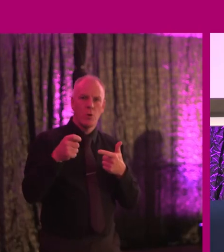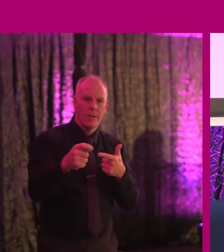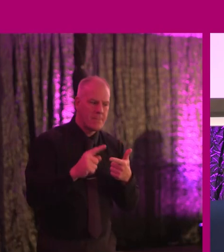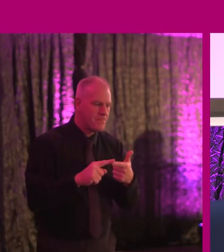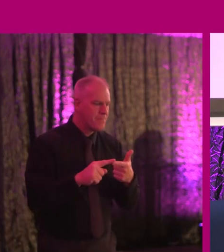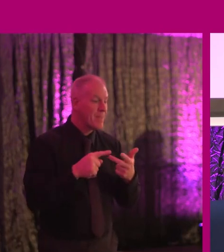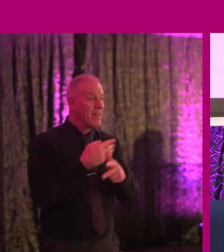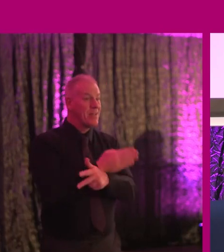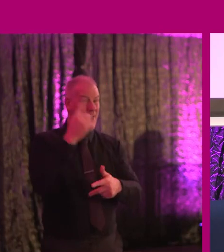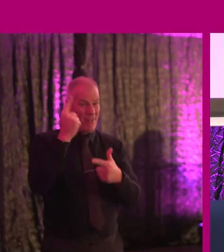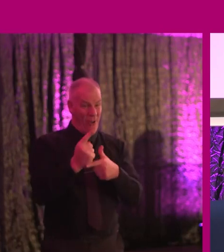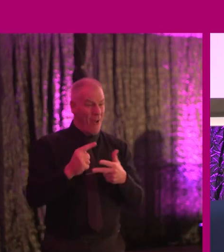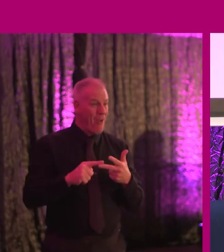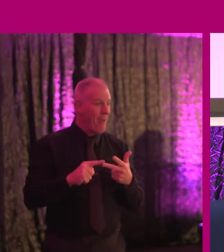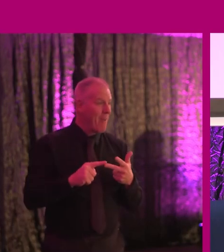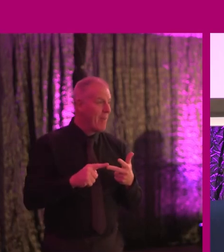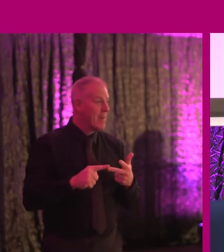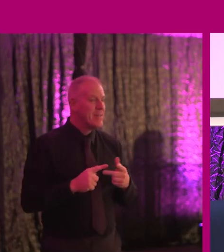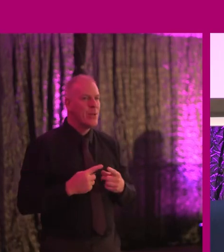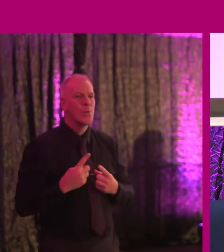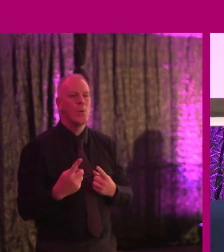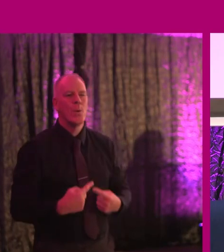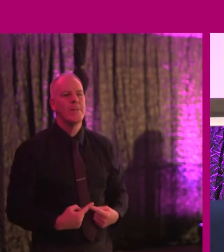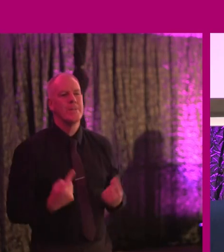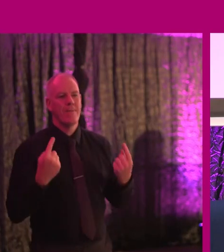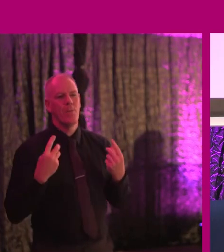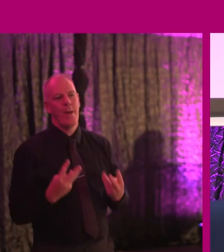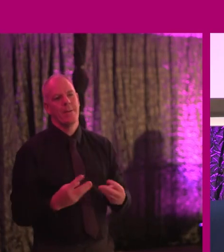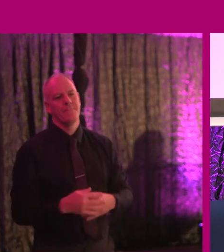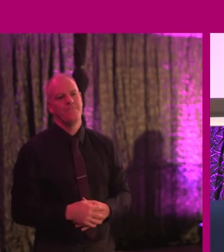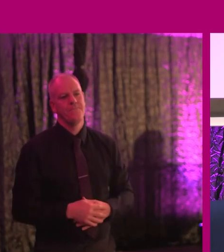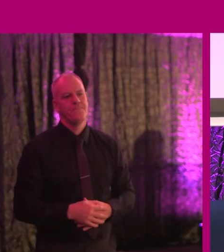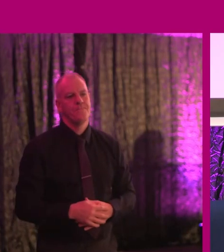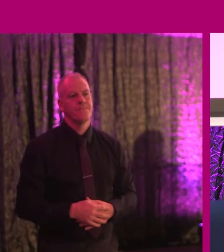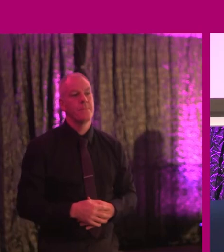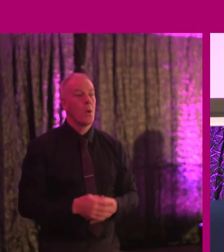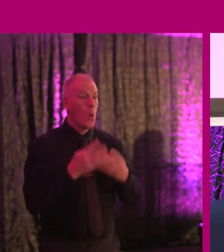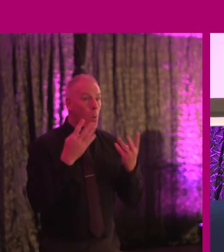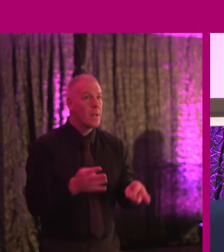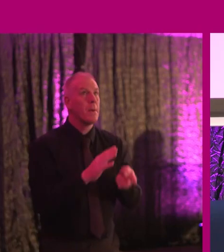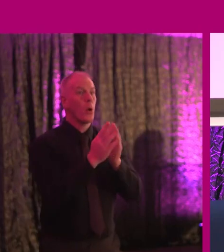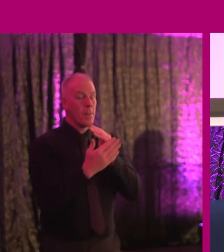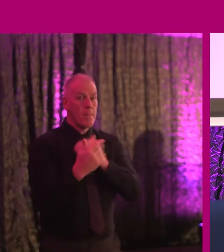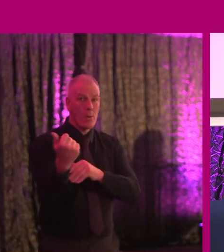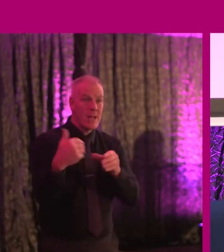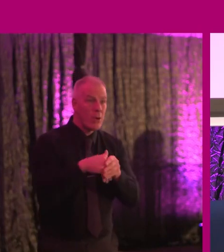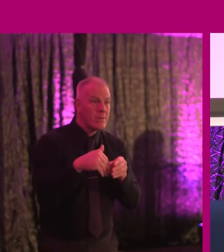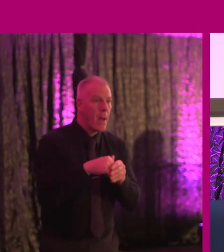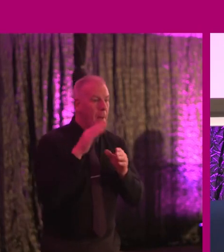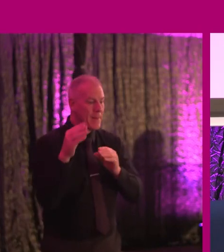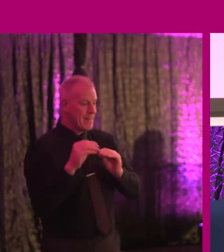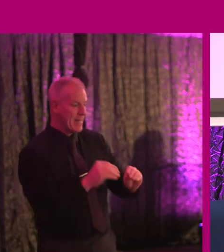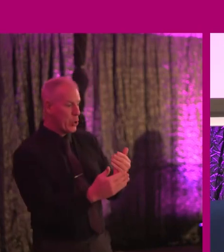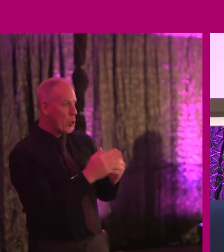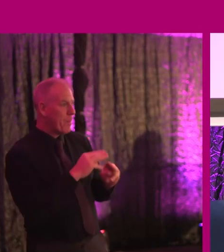don't we start with that? Why don't we do it differently? Because if then we want to be the most inclusive country in the need to educate our